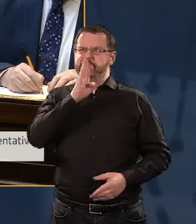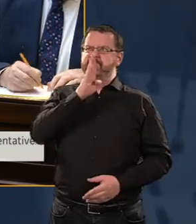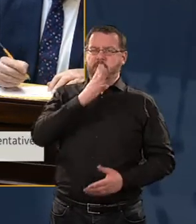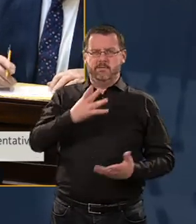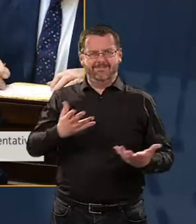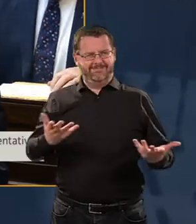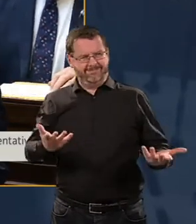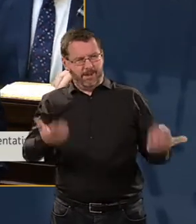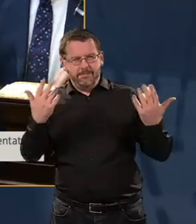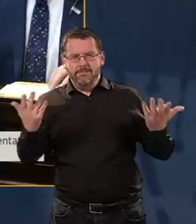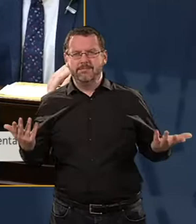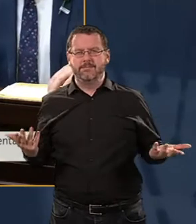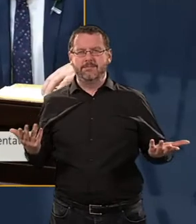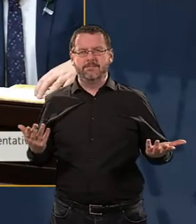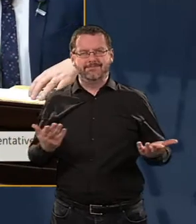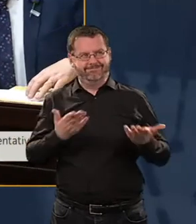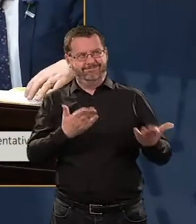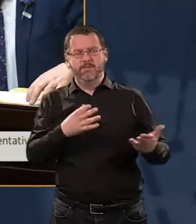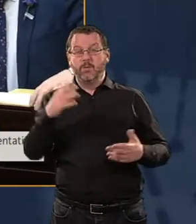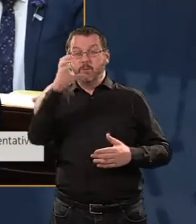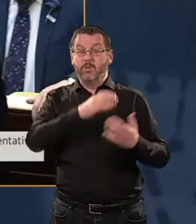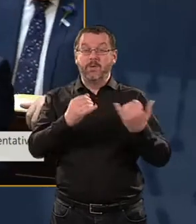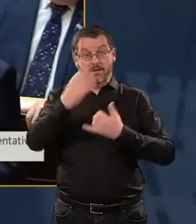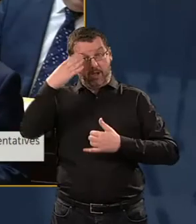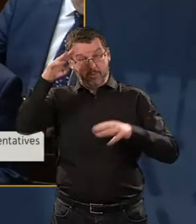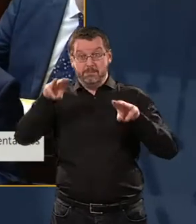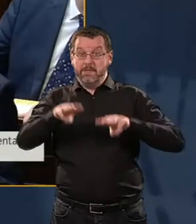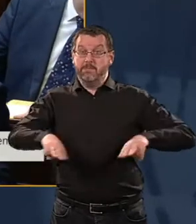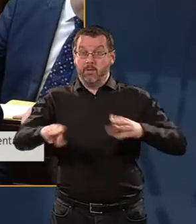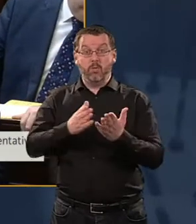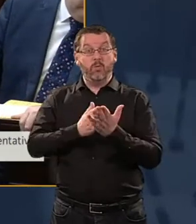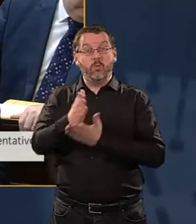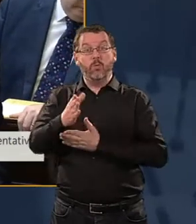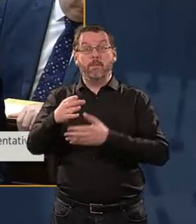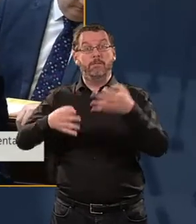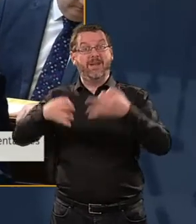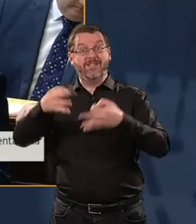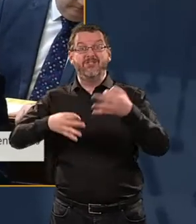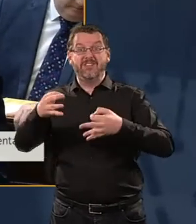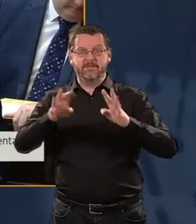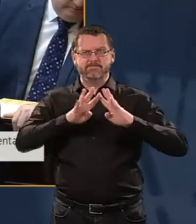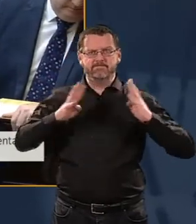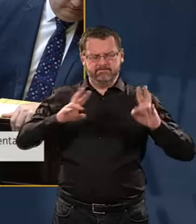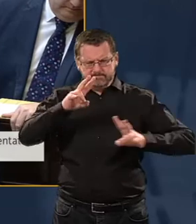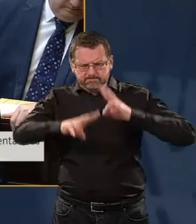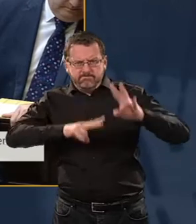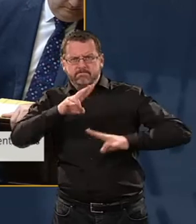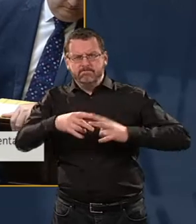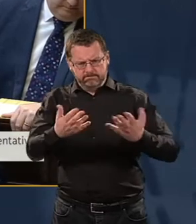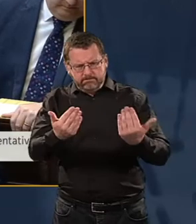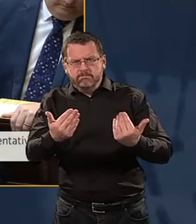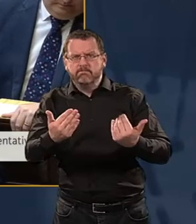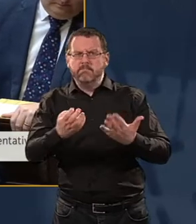essentially, was that the Irish people, through their public representatives, were being denied an open, straightforward explanation